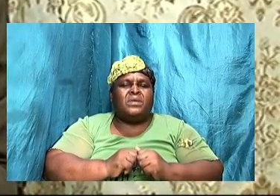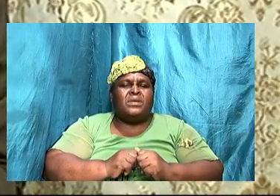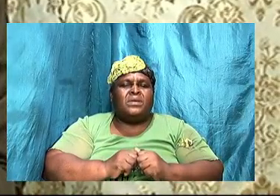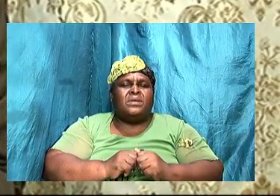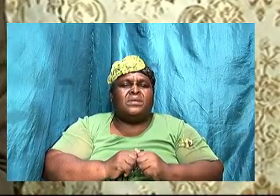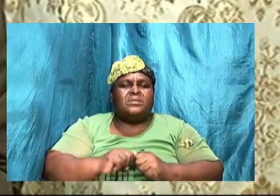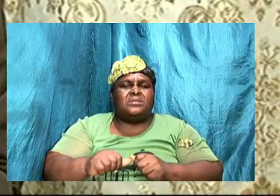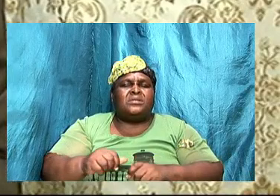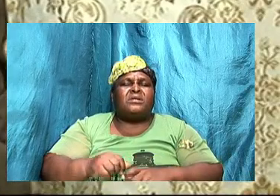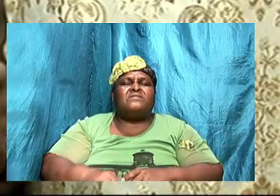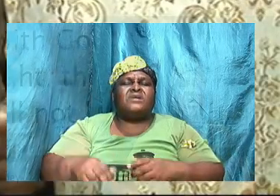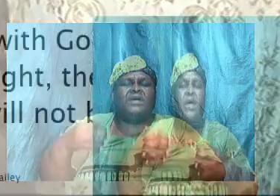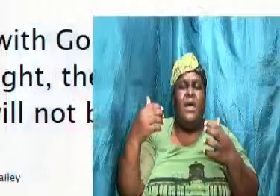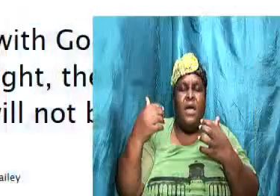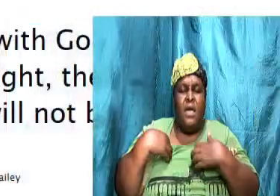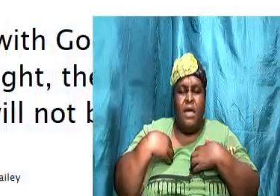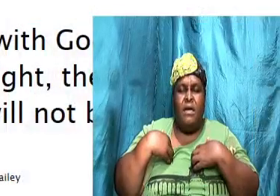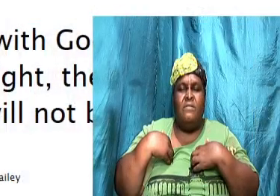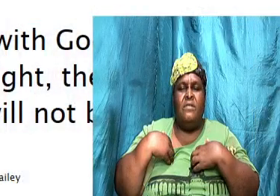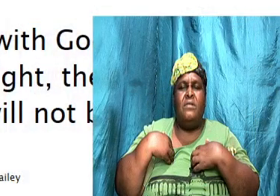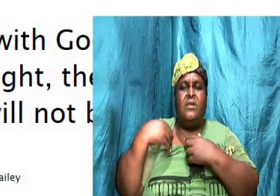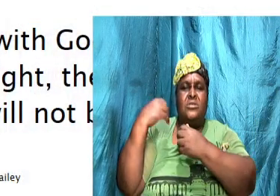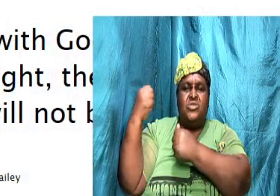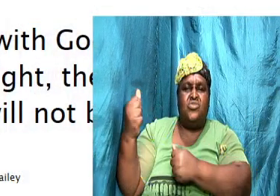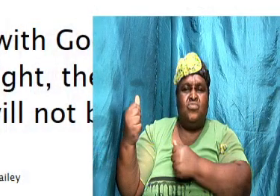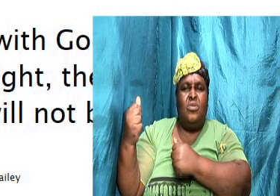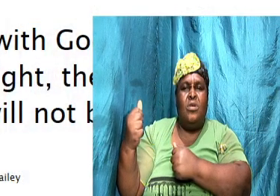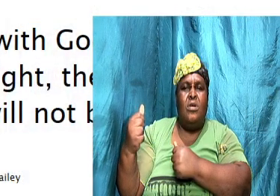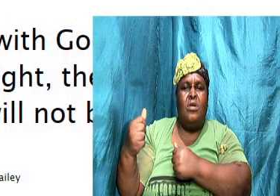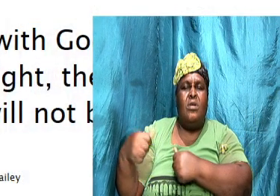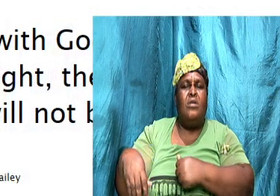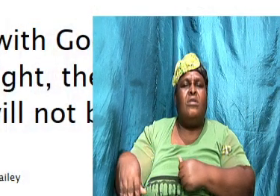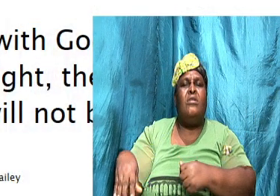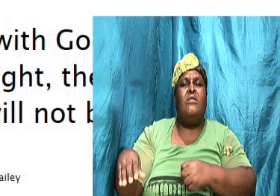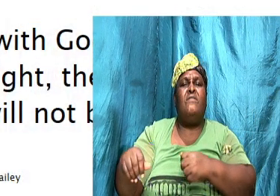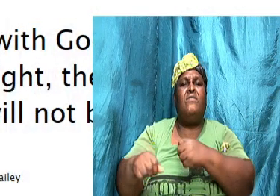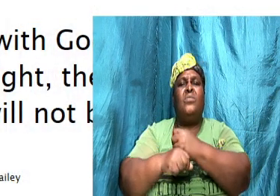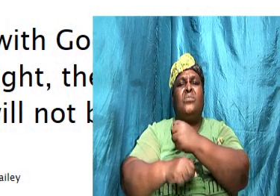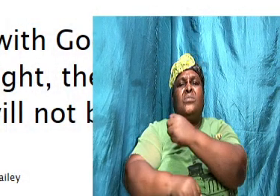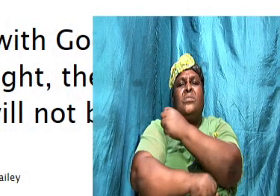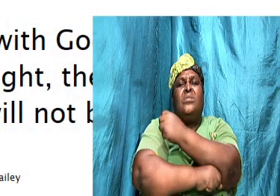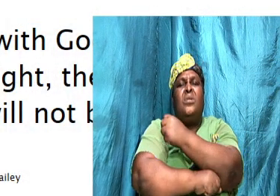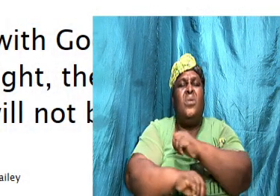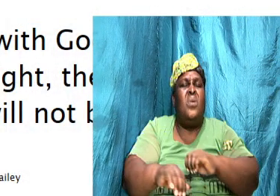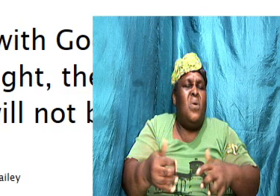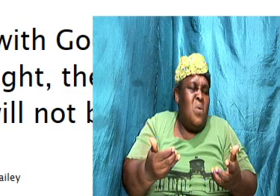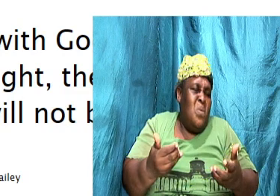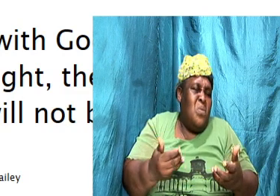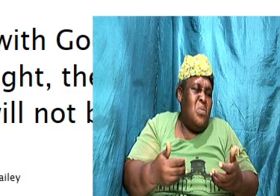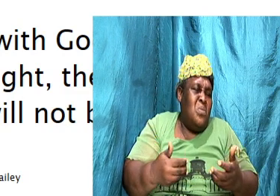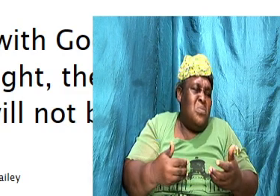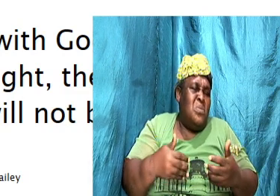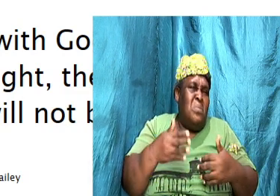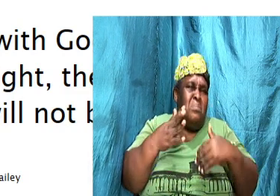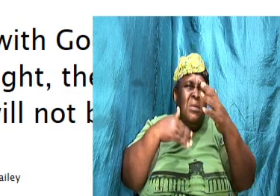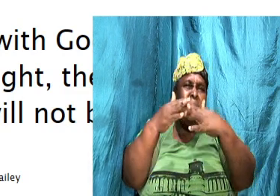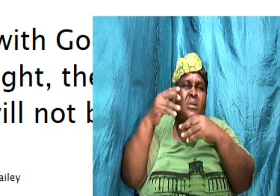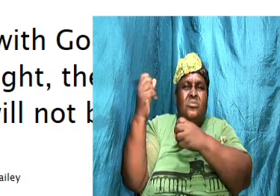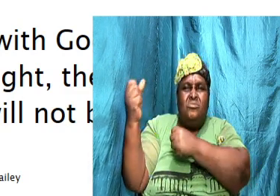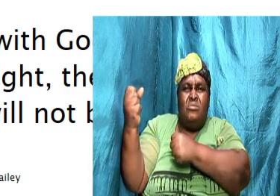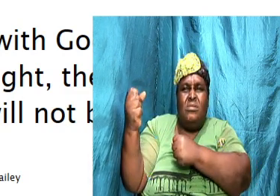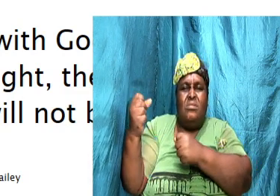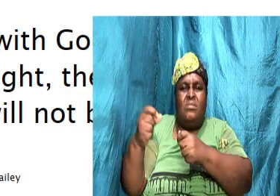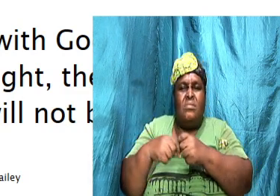strong foundation how is it that do we build a strong foundation in our relationship alright point one